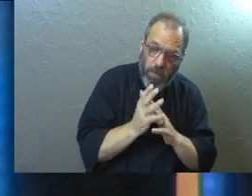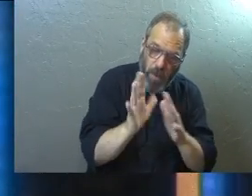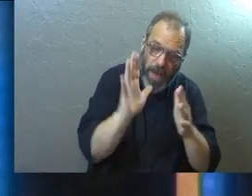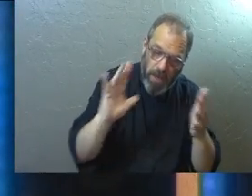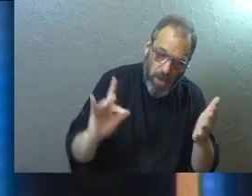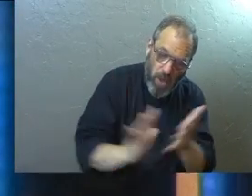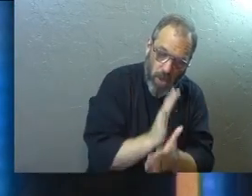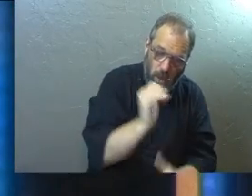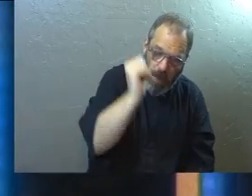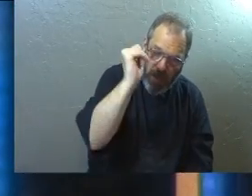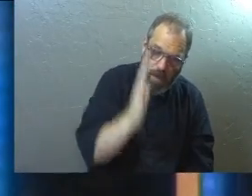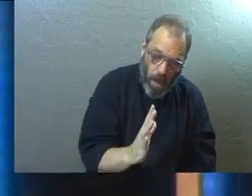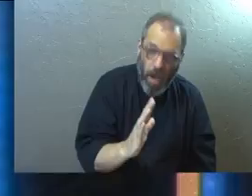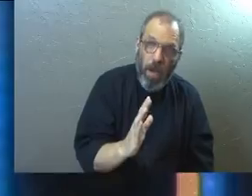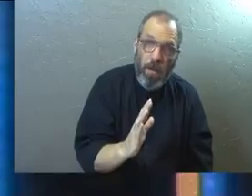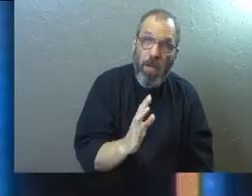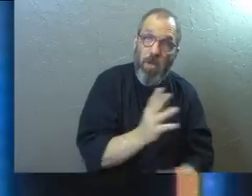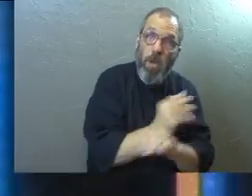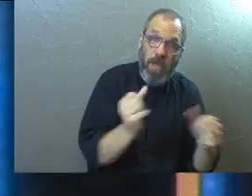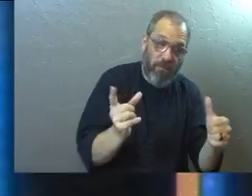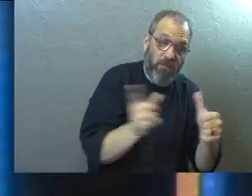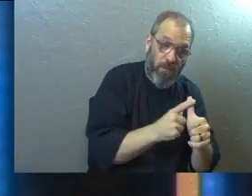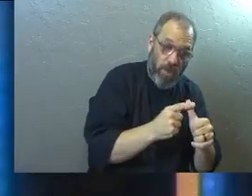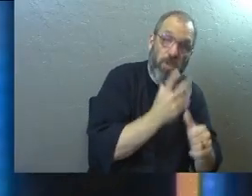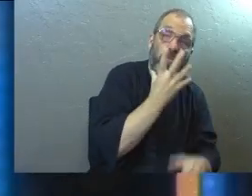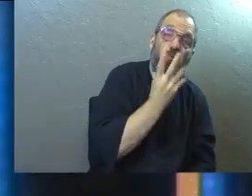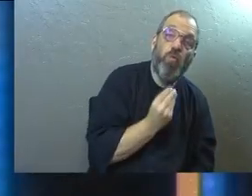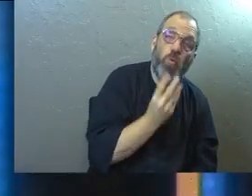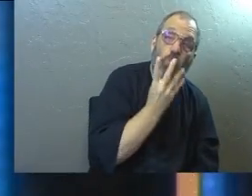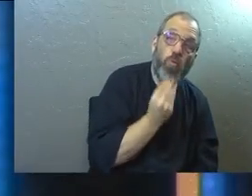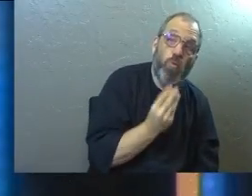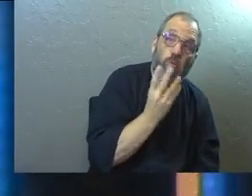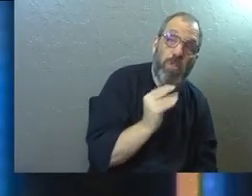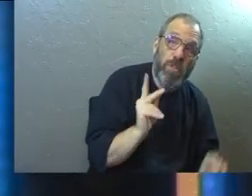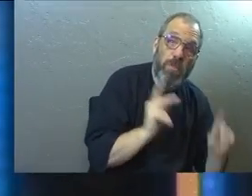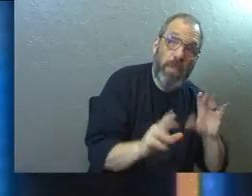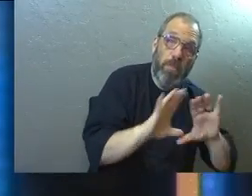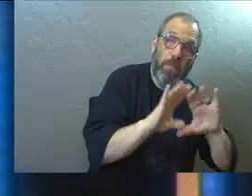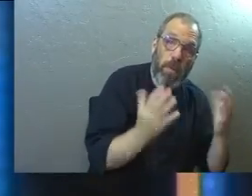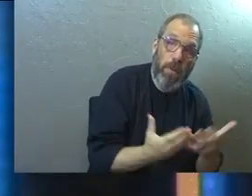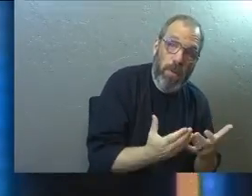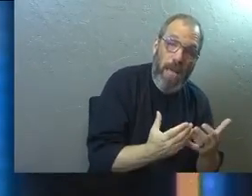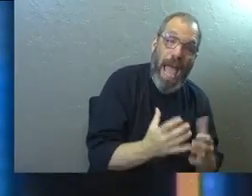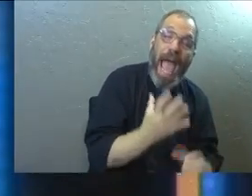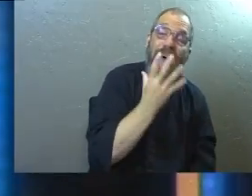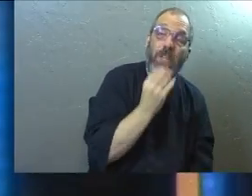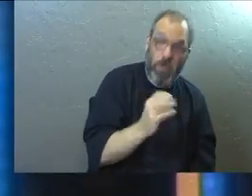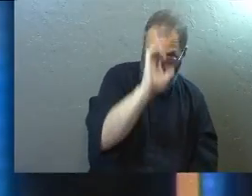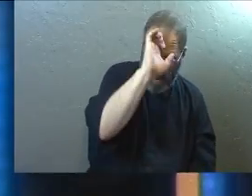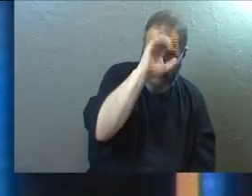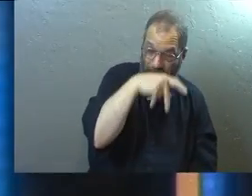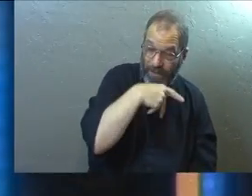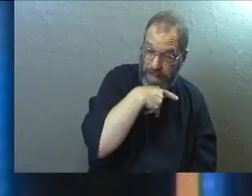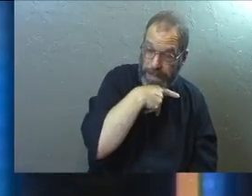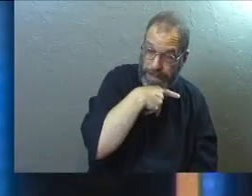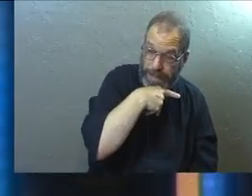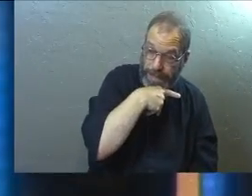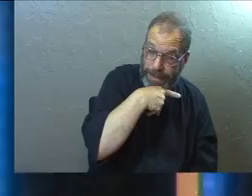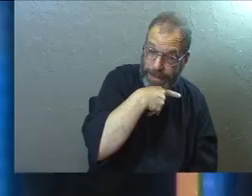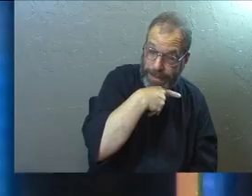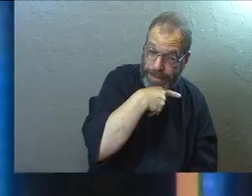and glory to God. So salvation first came to the Jewish people is what he's saying. And the Jews in Ephesus, by the way.